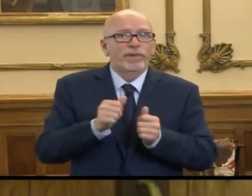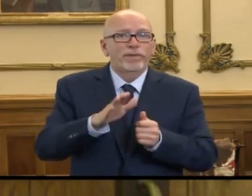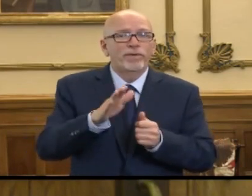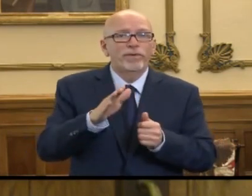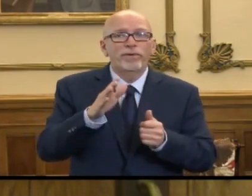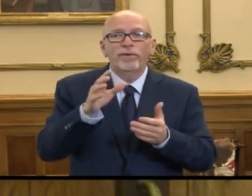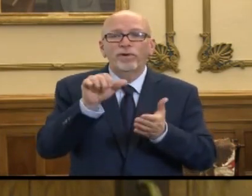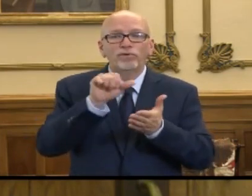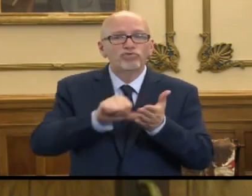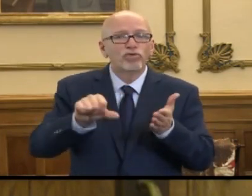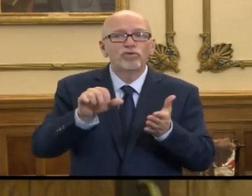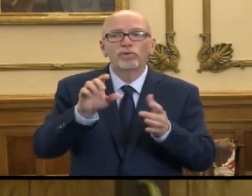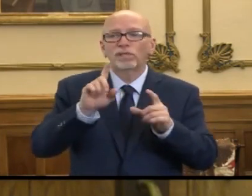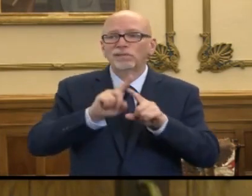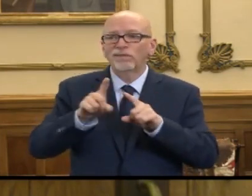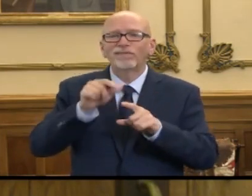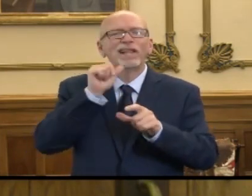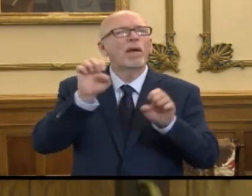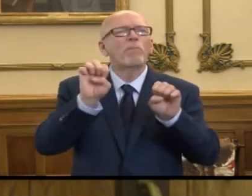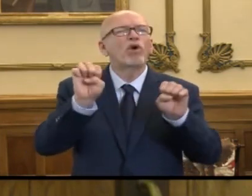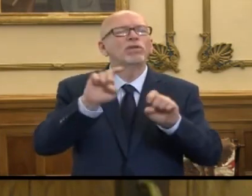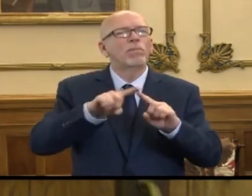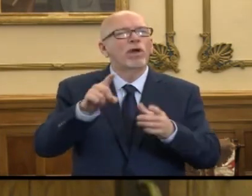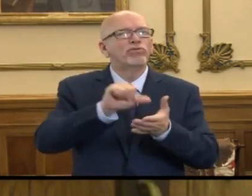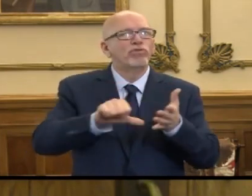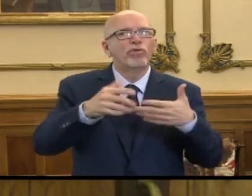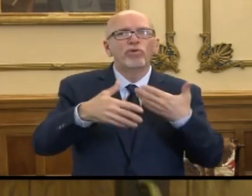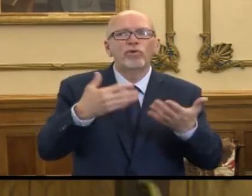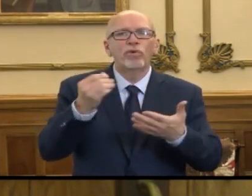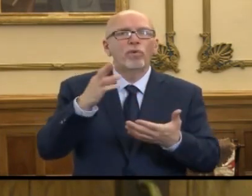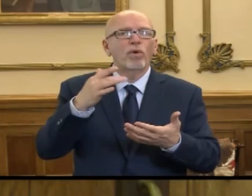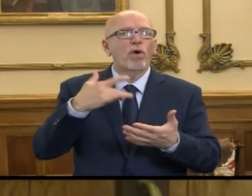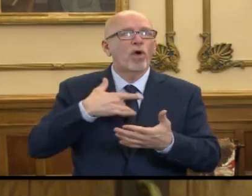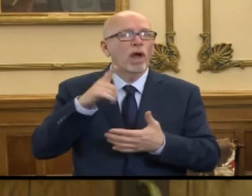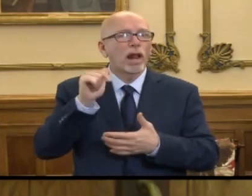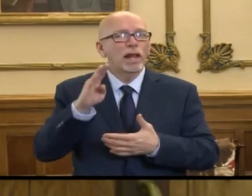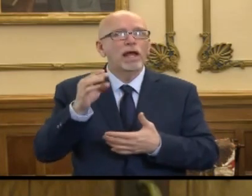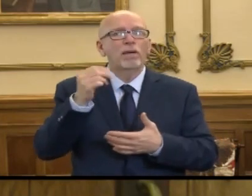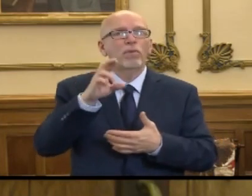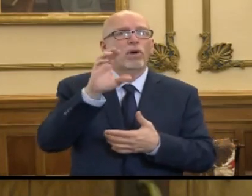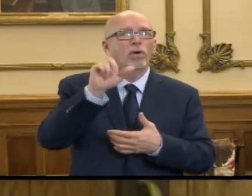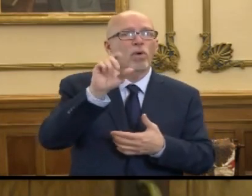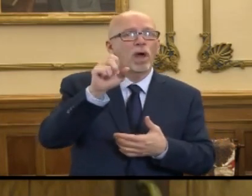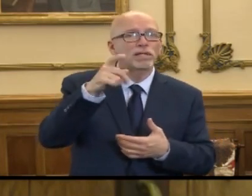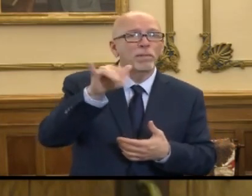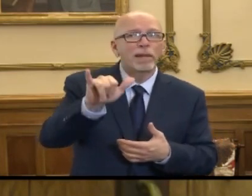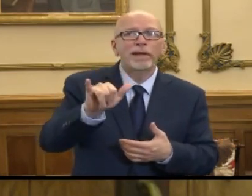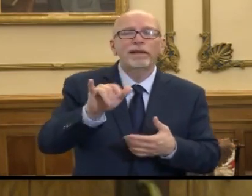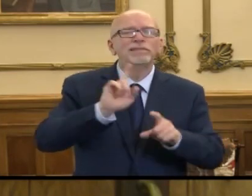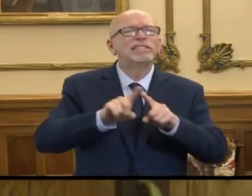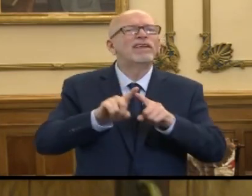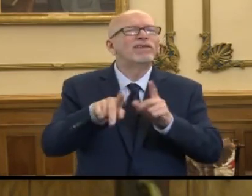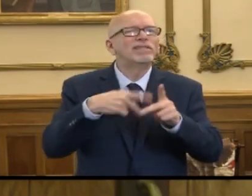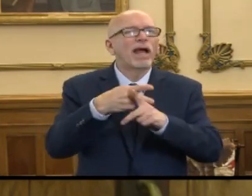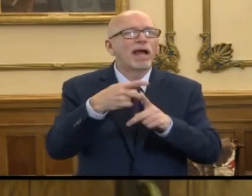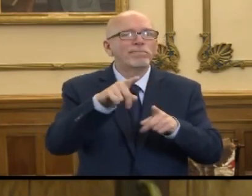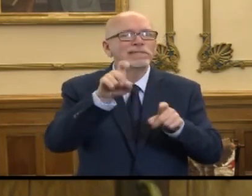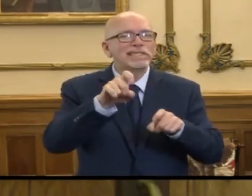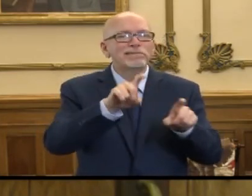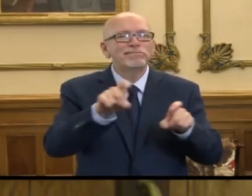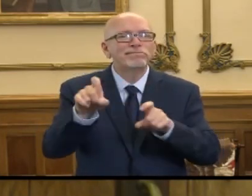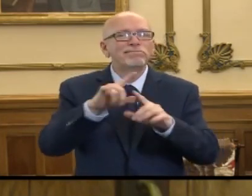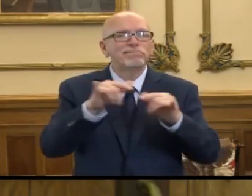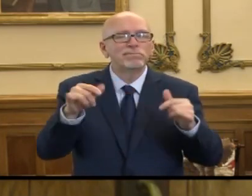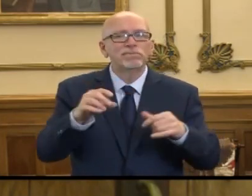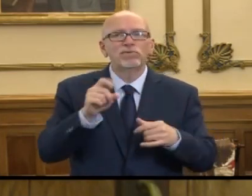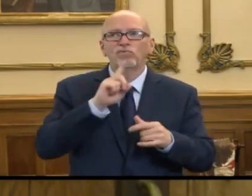that's their surgery centers or their cardiac labs or it may be actually there are colonoscopy and other procedures that need to be done. So it's a